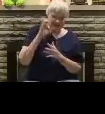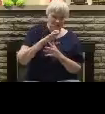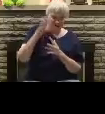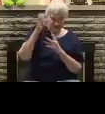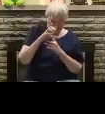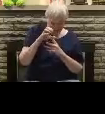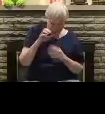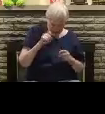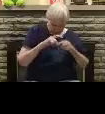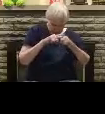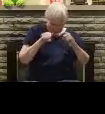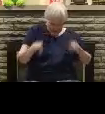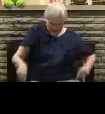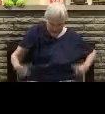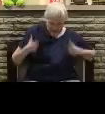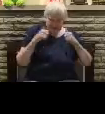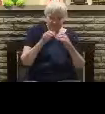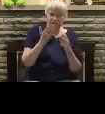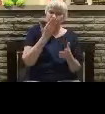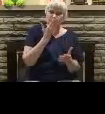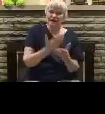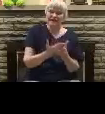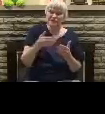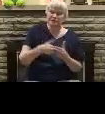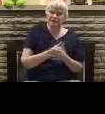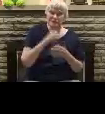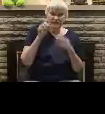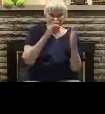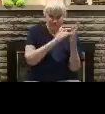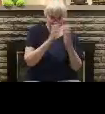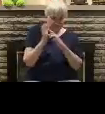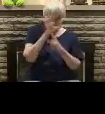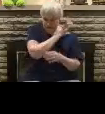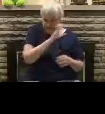apart from a living faith in the gospel of Jesus Christ.